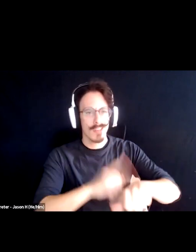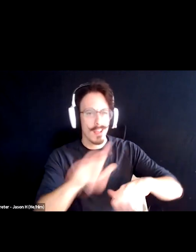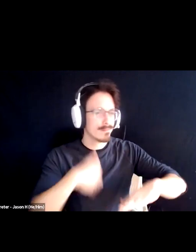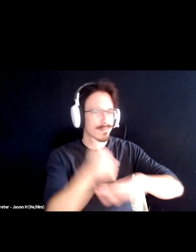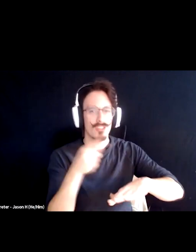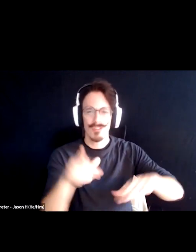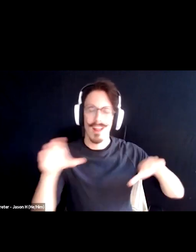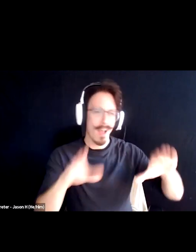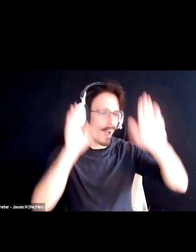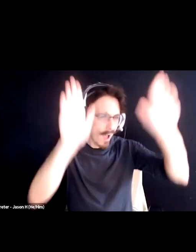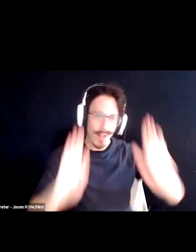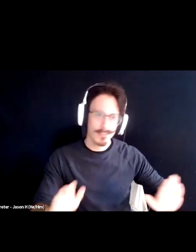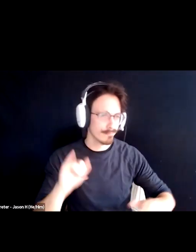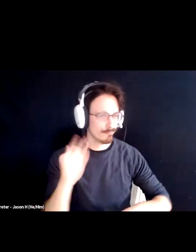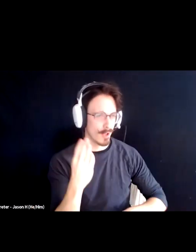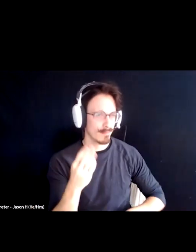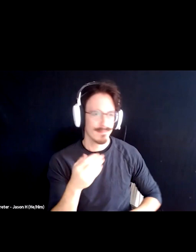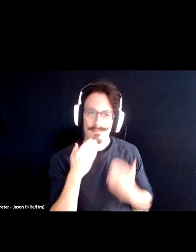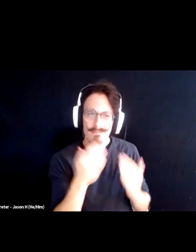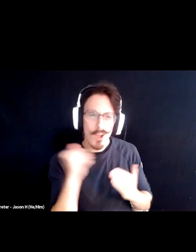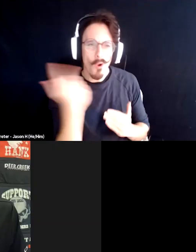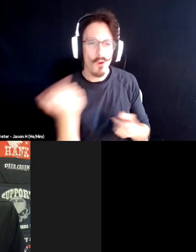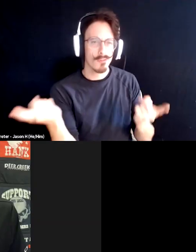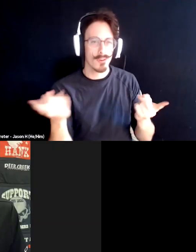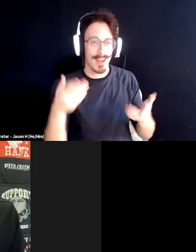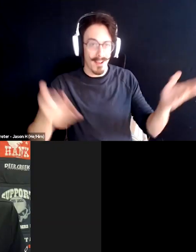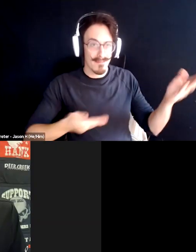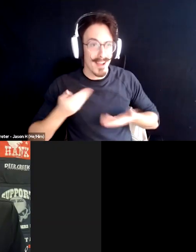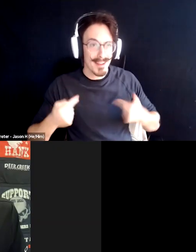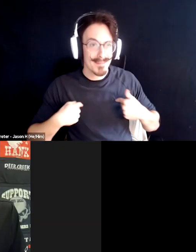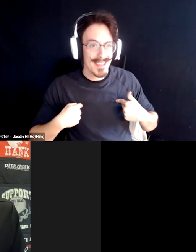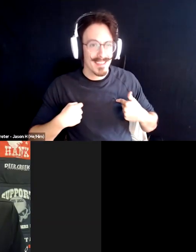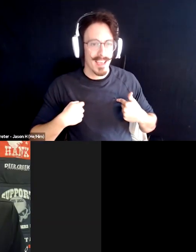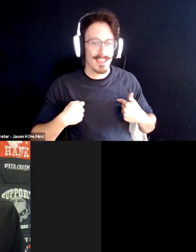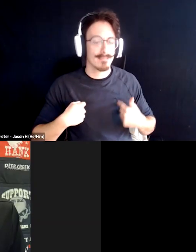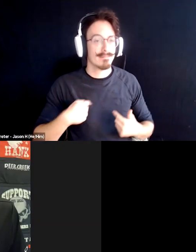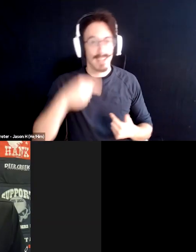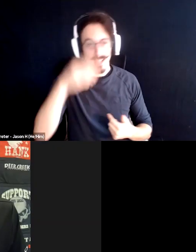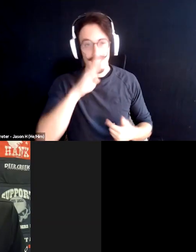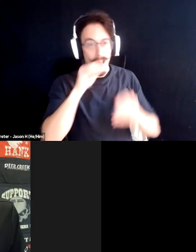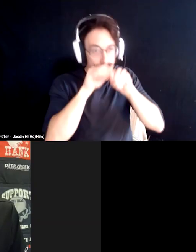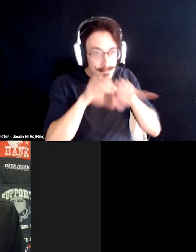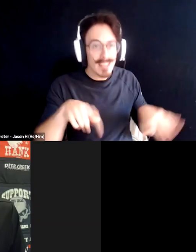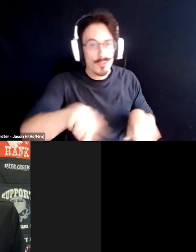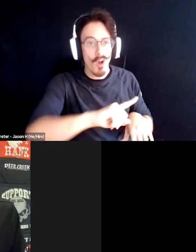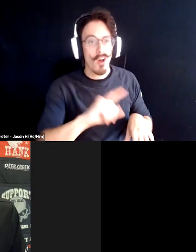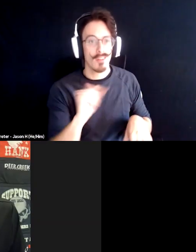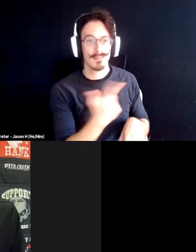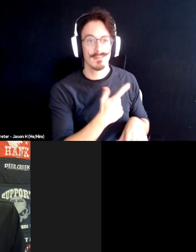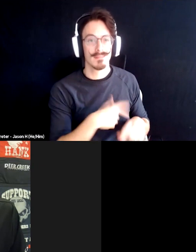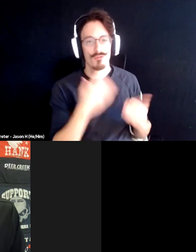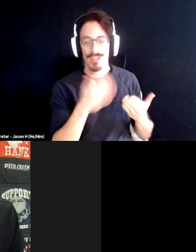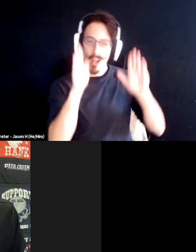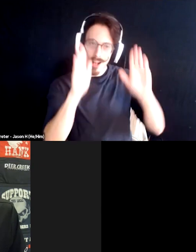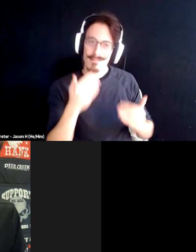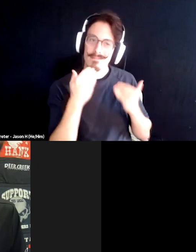an absolutely phenomenal job thanks to everybody for having me and uh god bless you all and uh yeah this is a this has been really awesome so